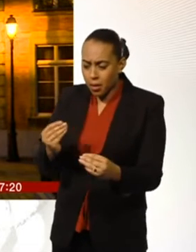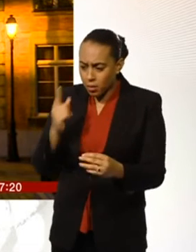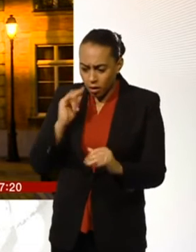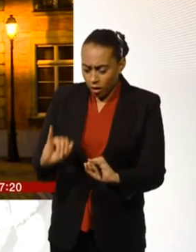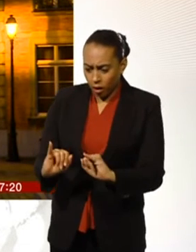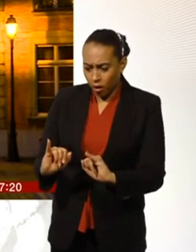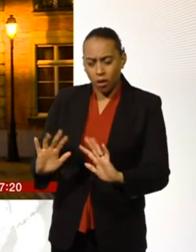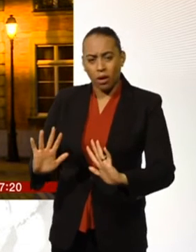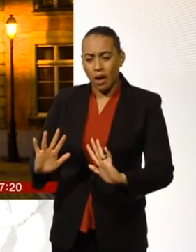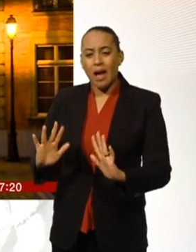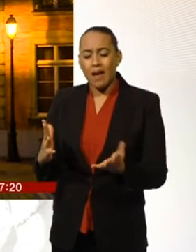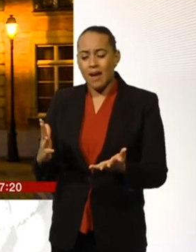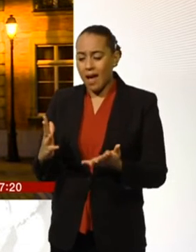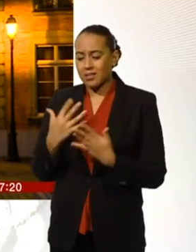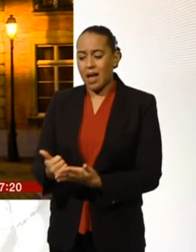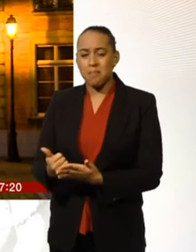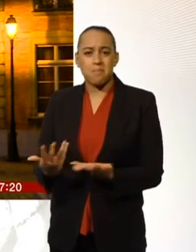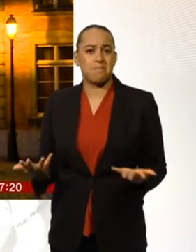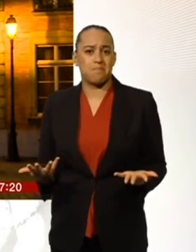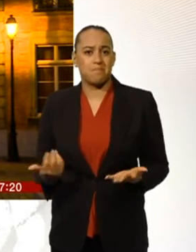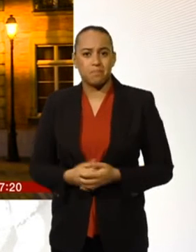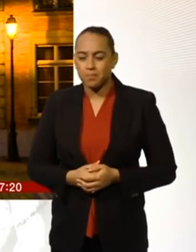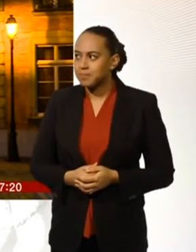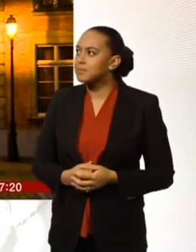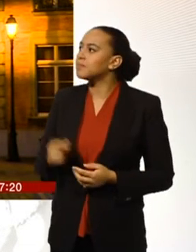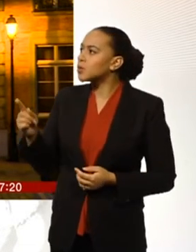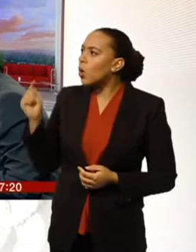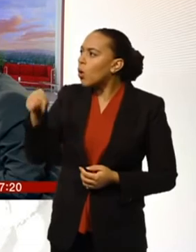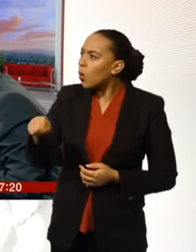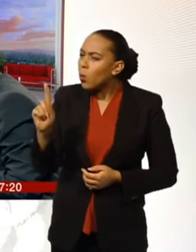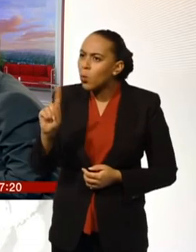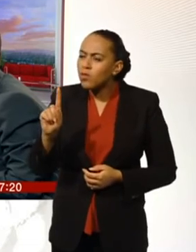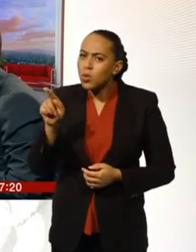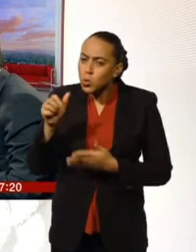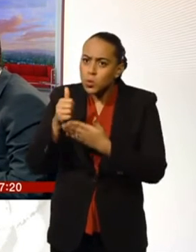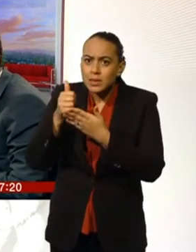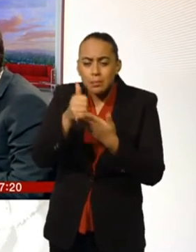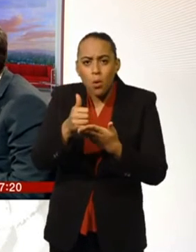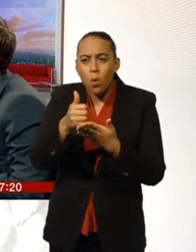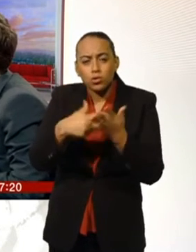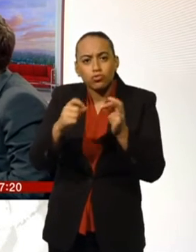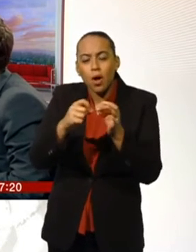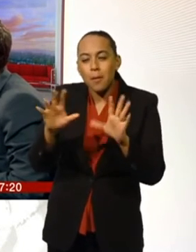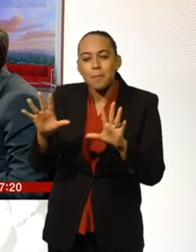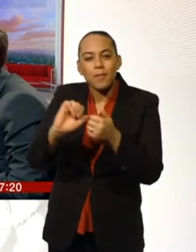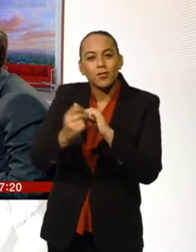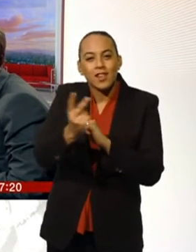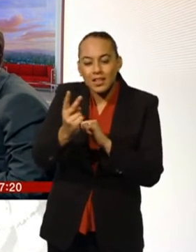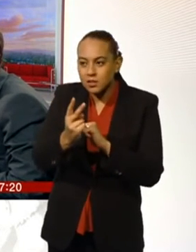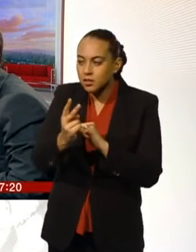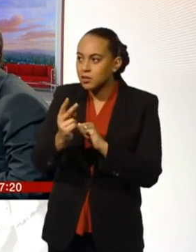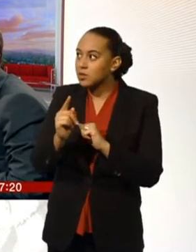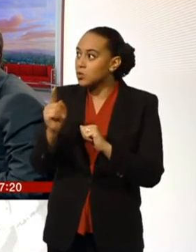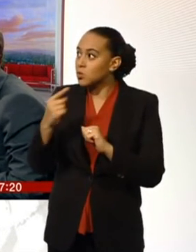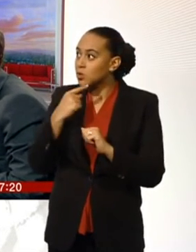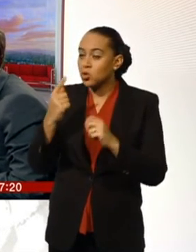someone in distress and he helped them. You're there supporting him. I know you know him well. You're not suggesting that he shouldn't be in court at